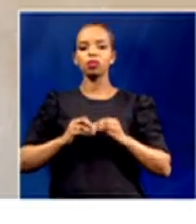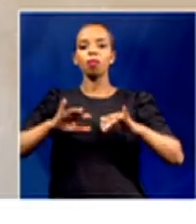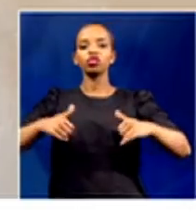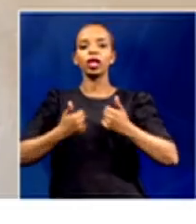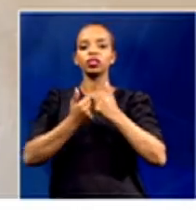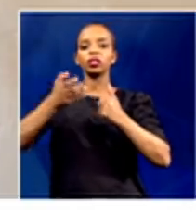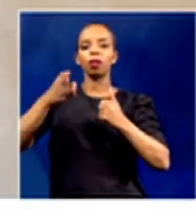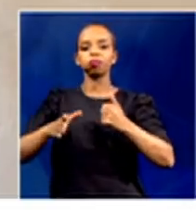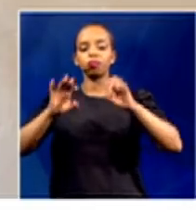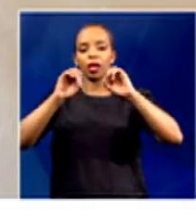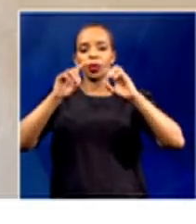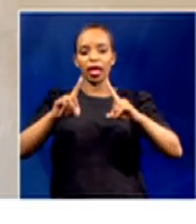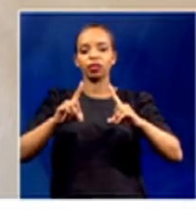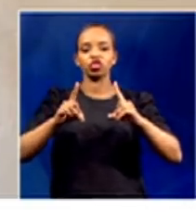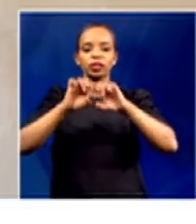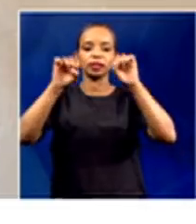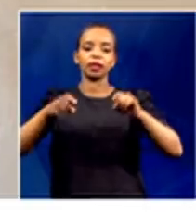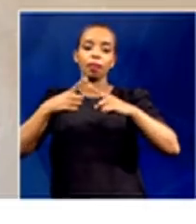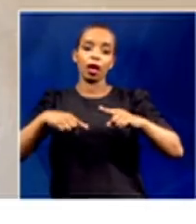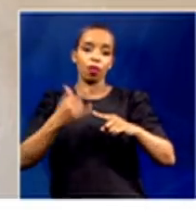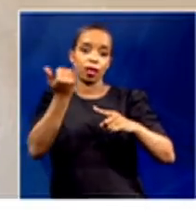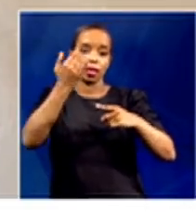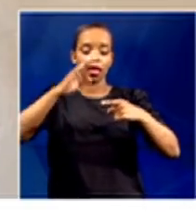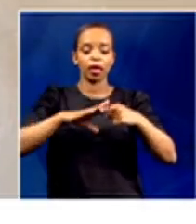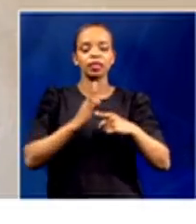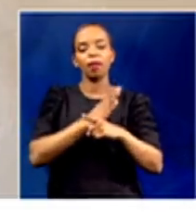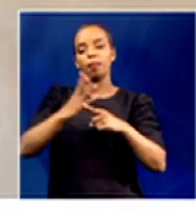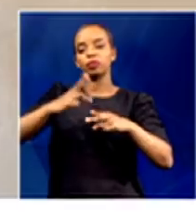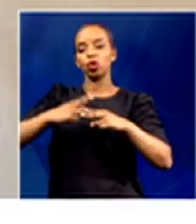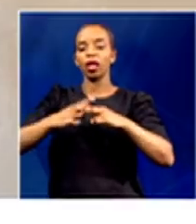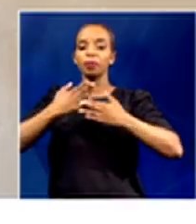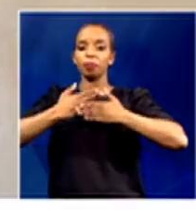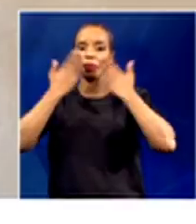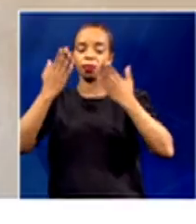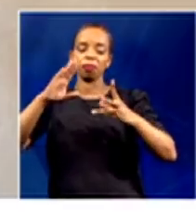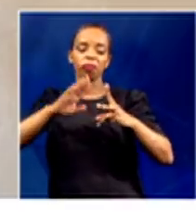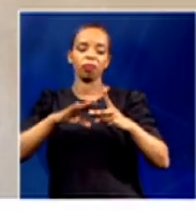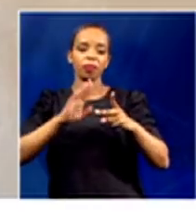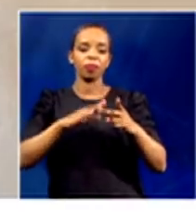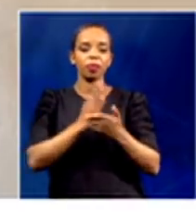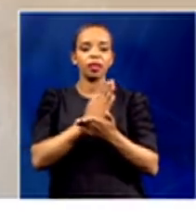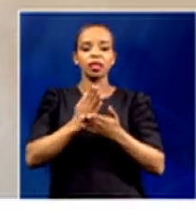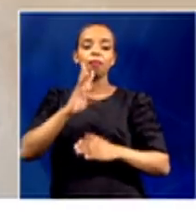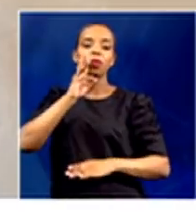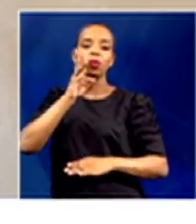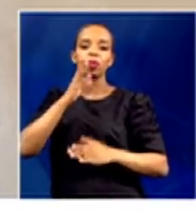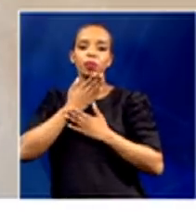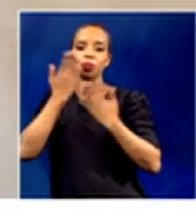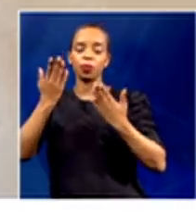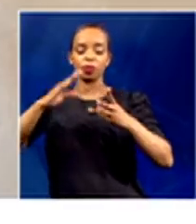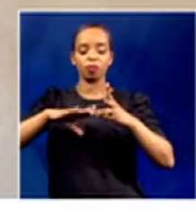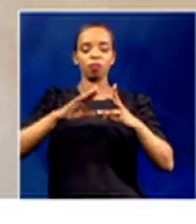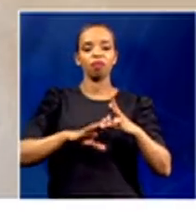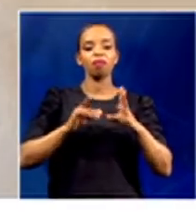question of lack of toilets, the question of the availability of supply of water, the question of overcrowded